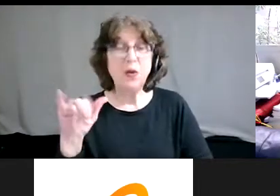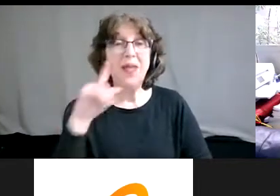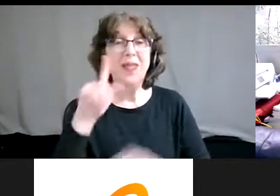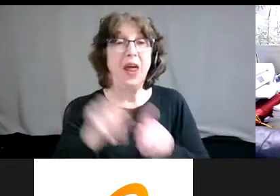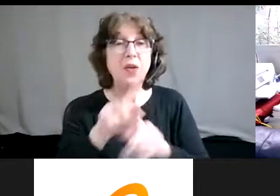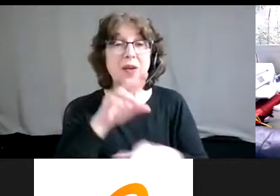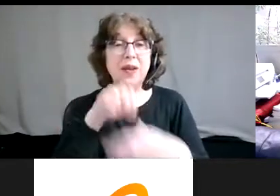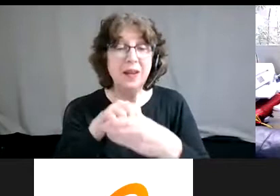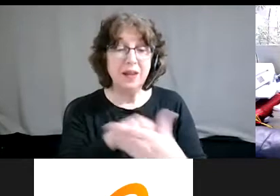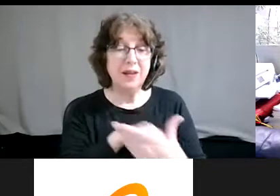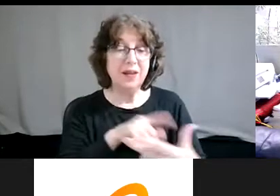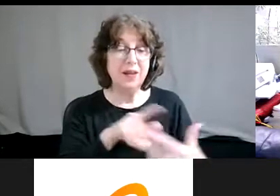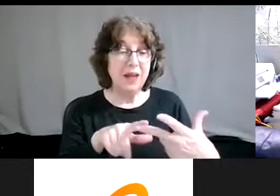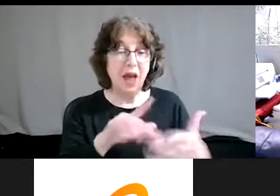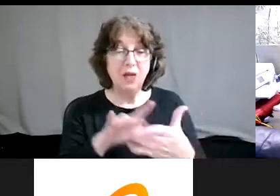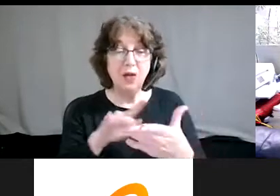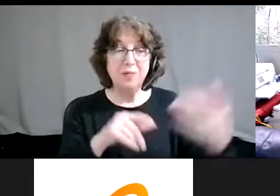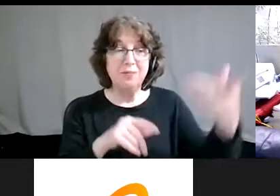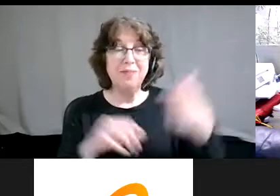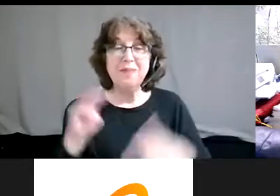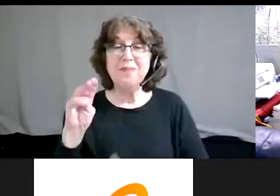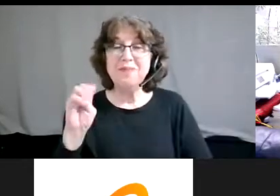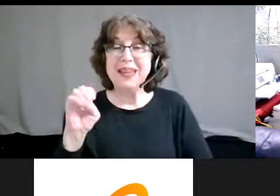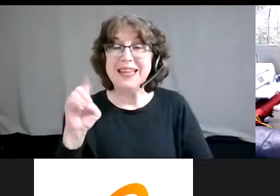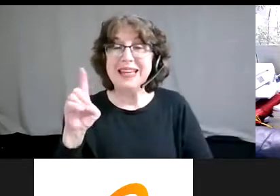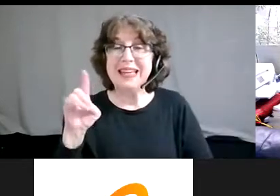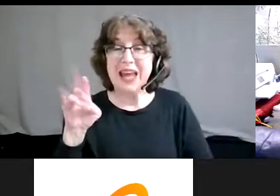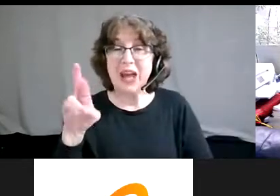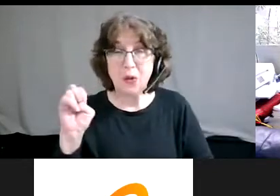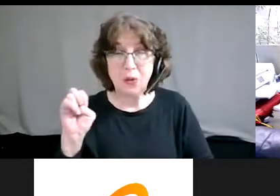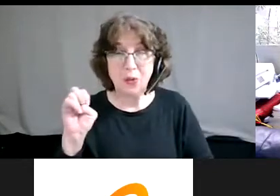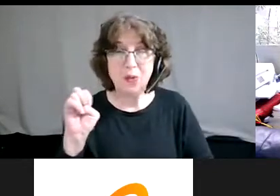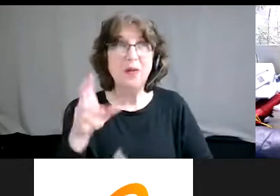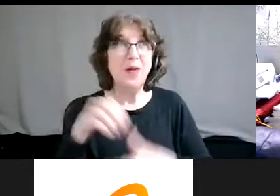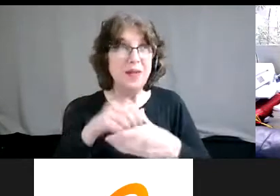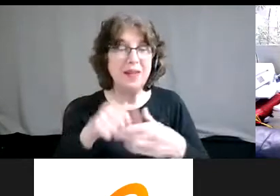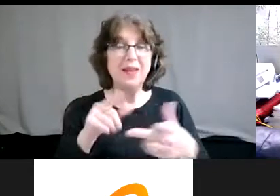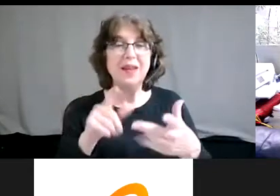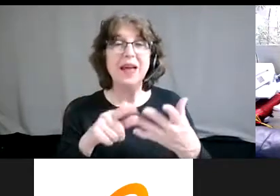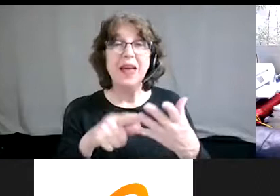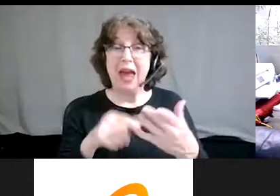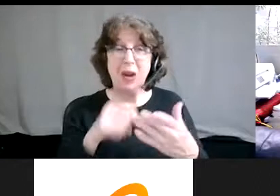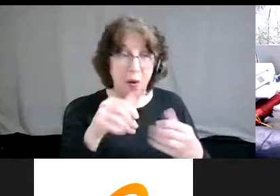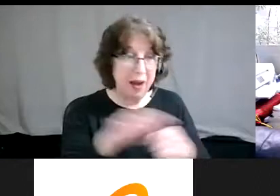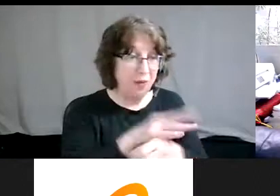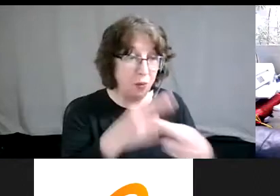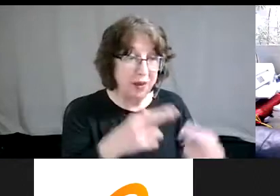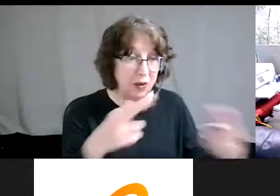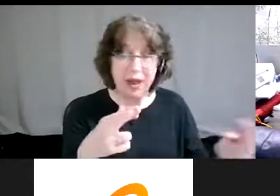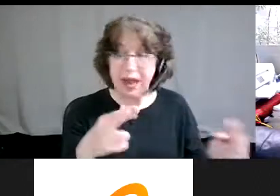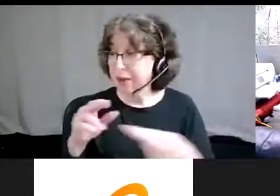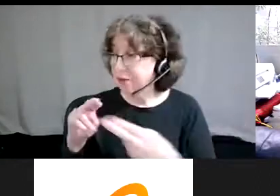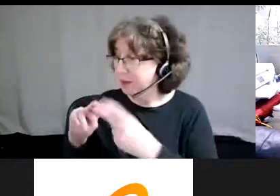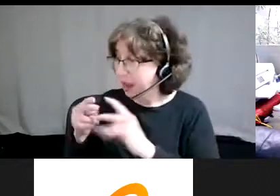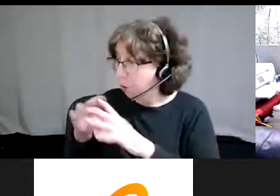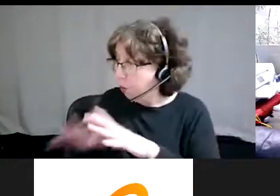I am on Medicare. And so I know that that is part of it. I am under resourced and come from network impoverishment. And